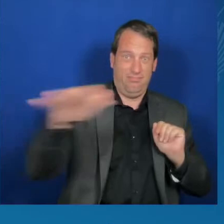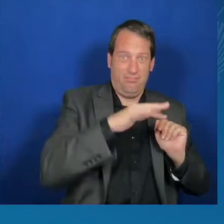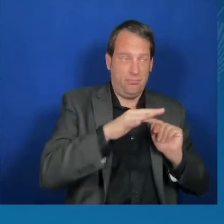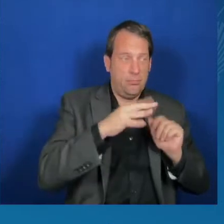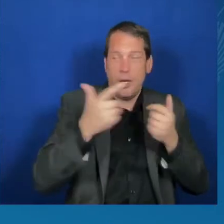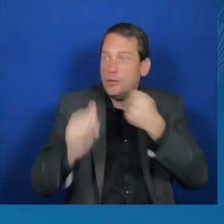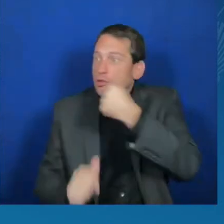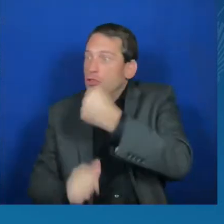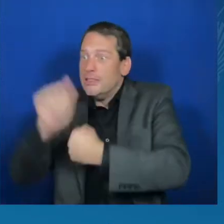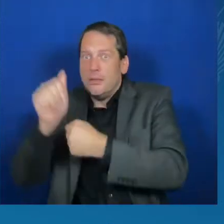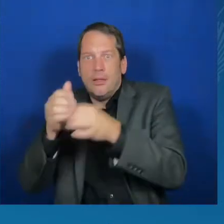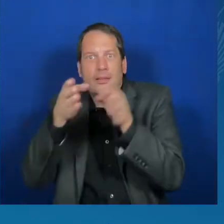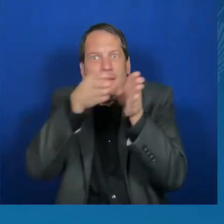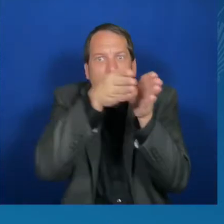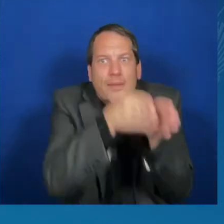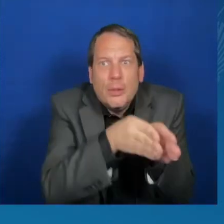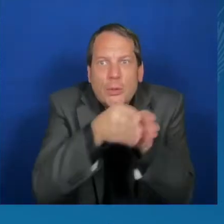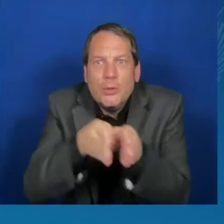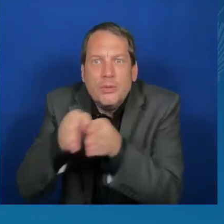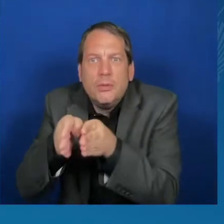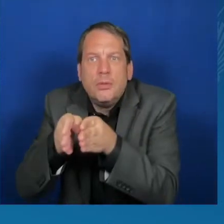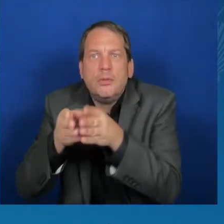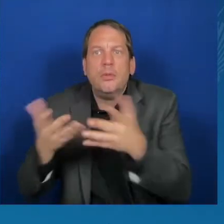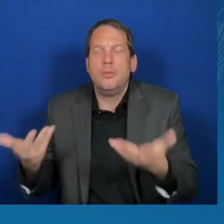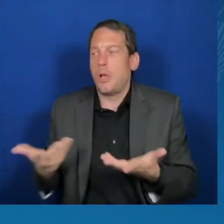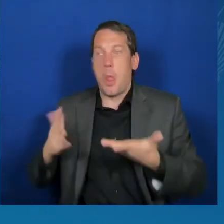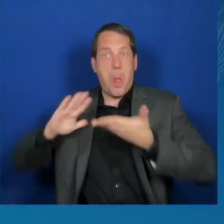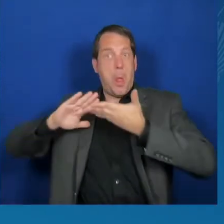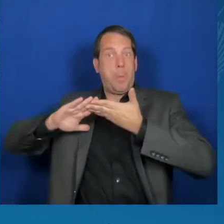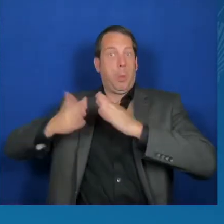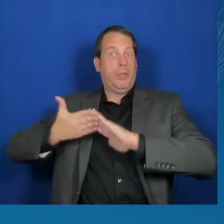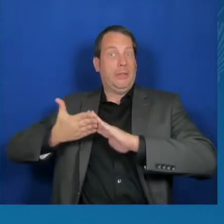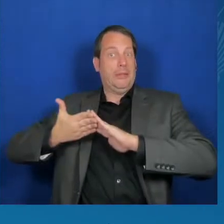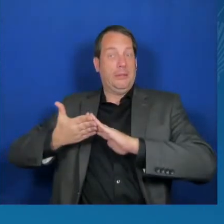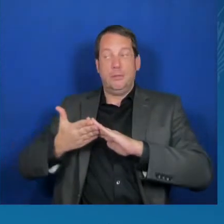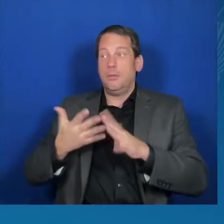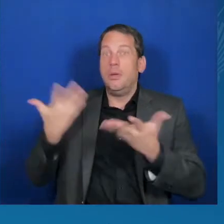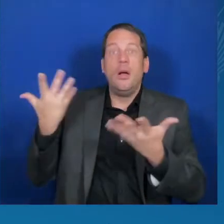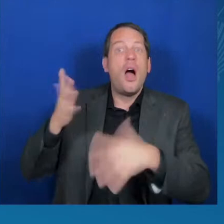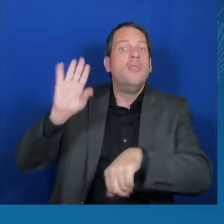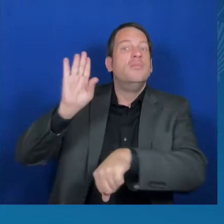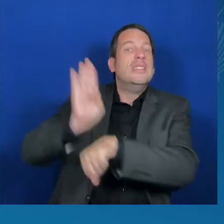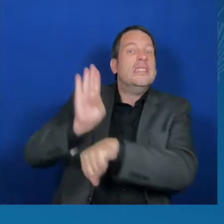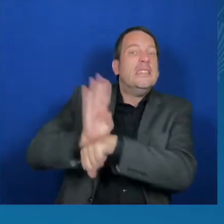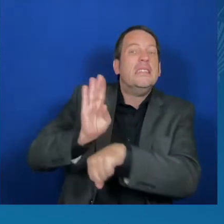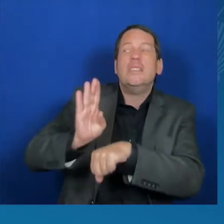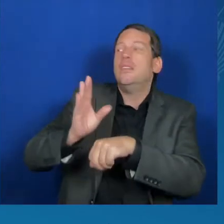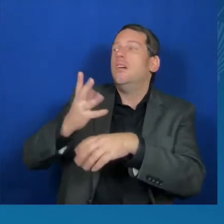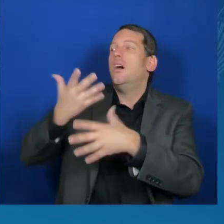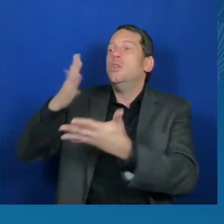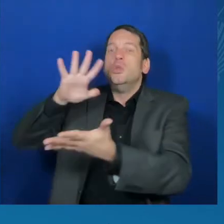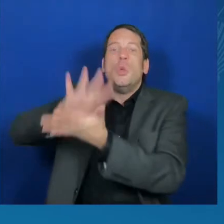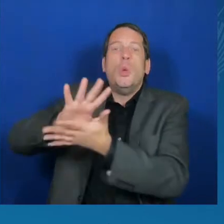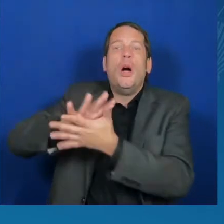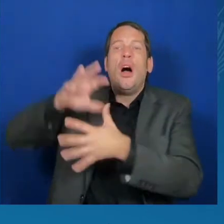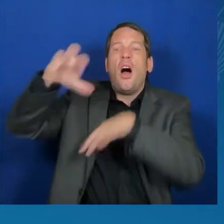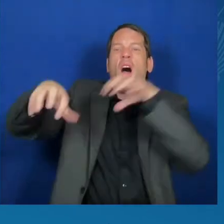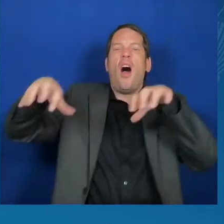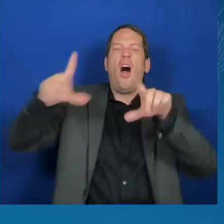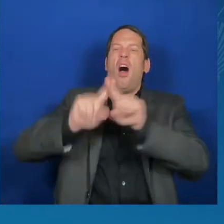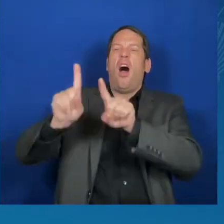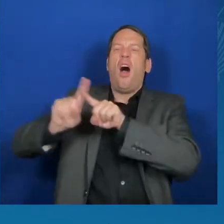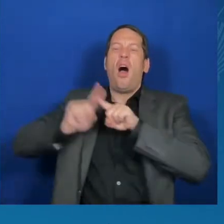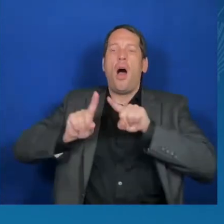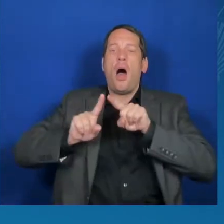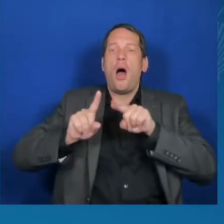institutions, and to our most vulnerable populations. We must manage all